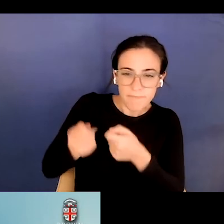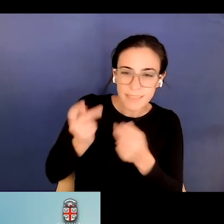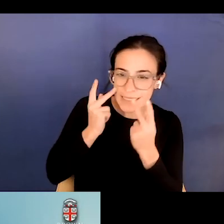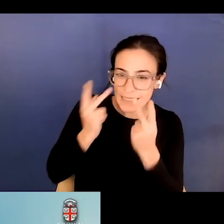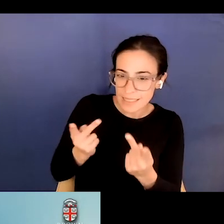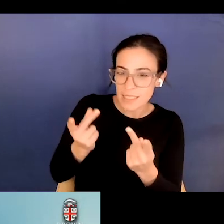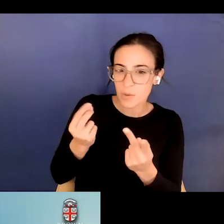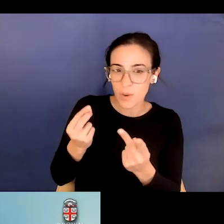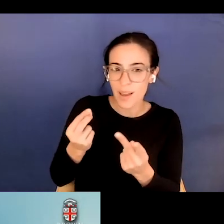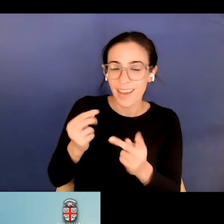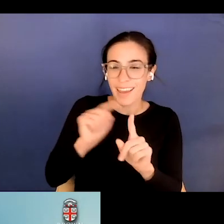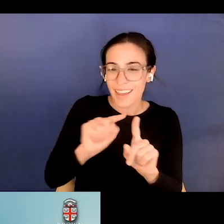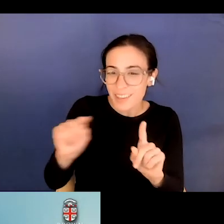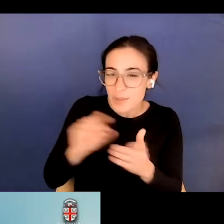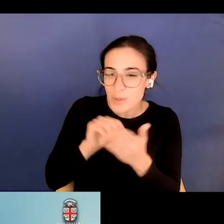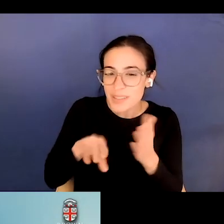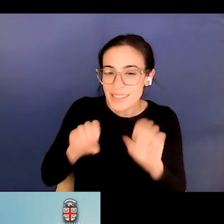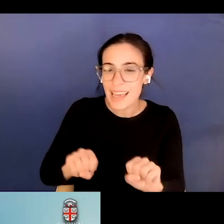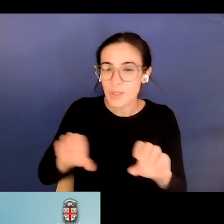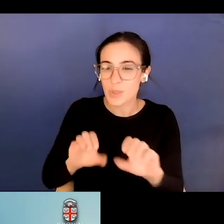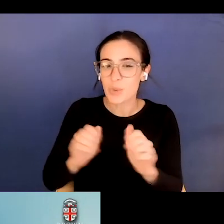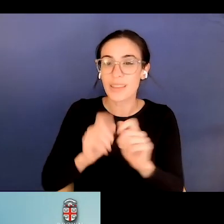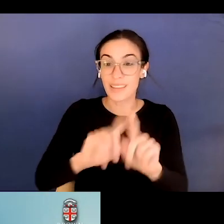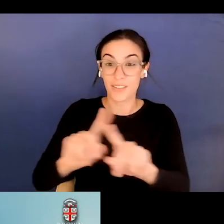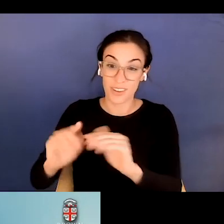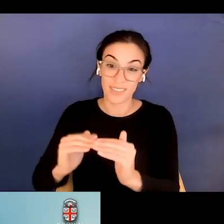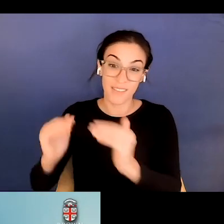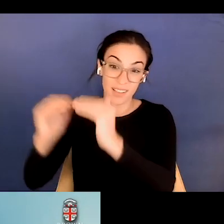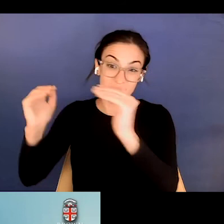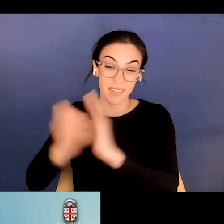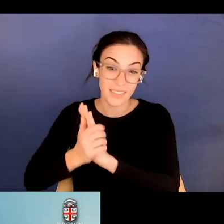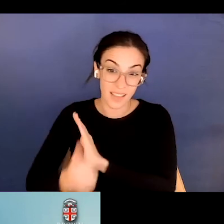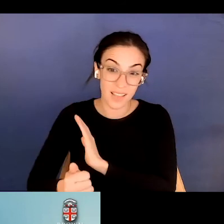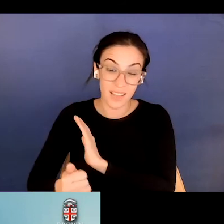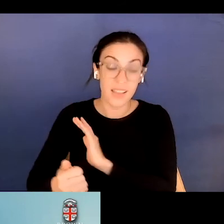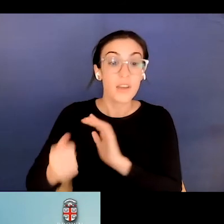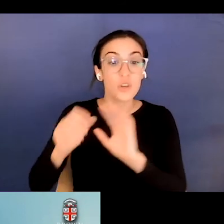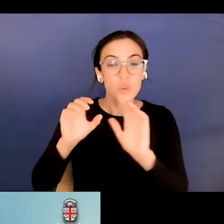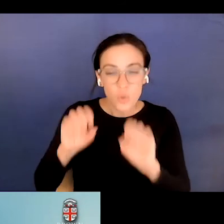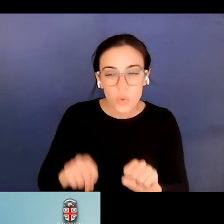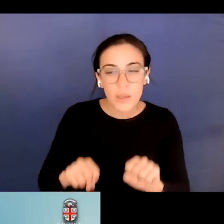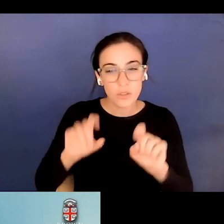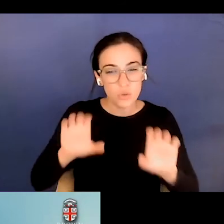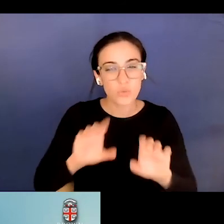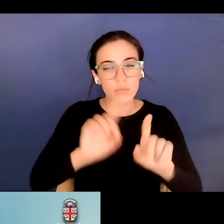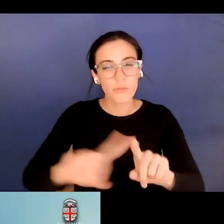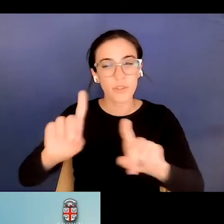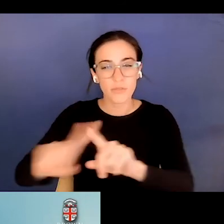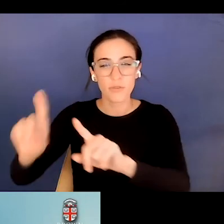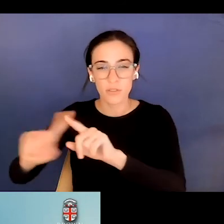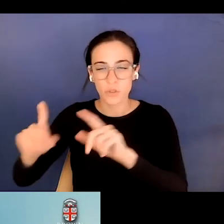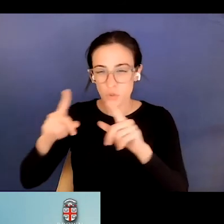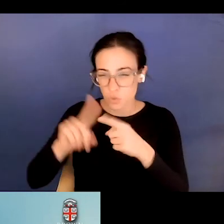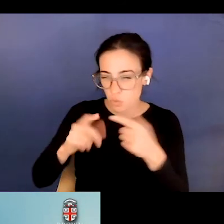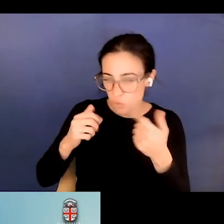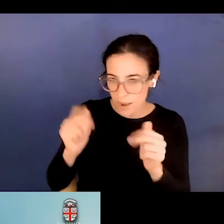of different ability levels. You know, um, you can do different things, scaffold it differently to, to, to really try and get what they